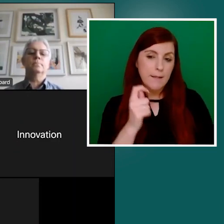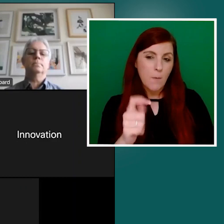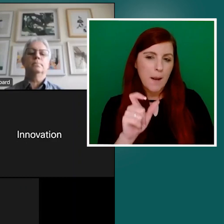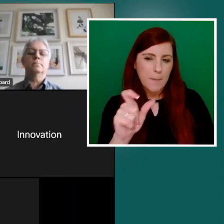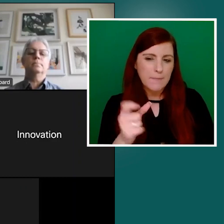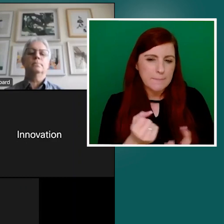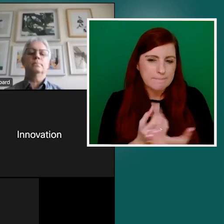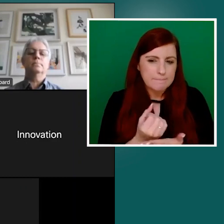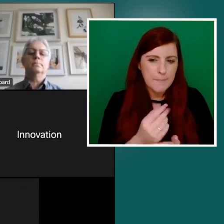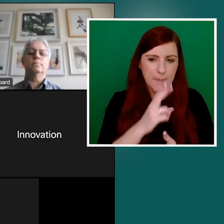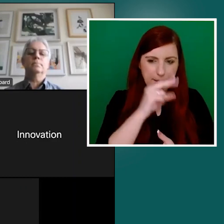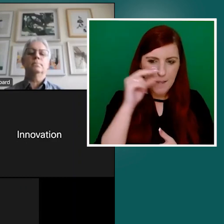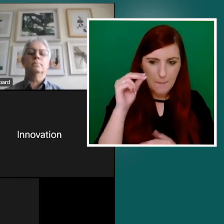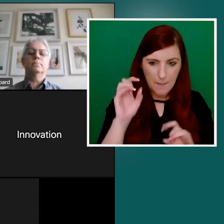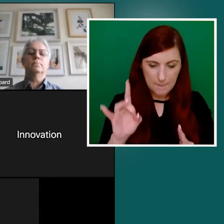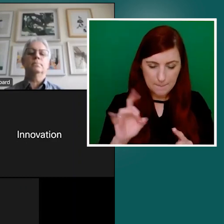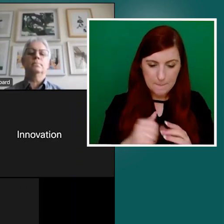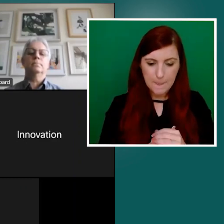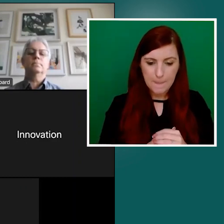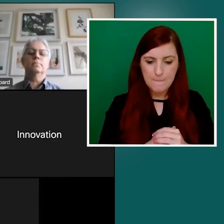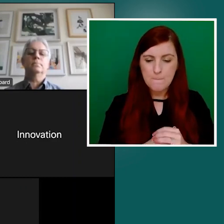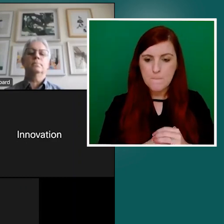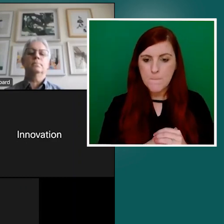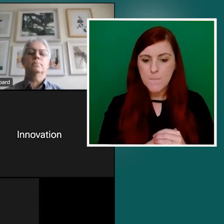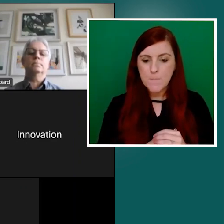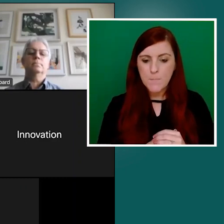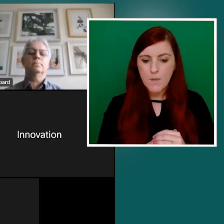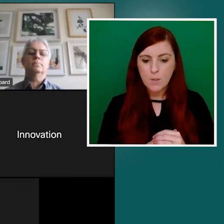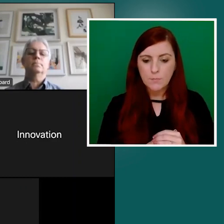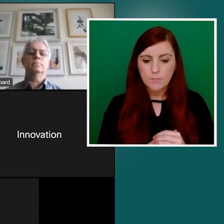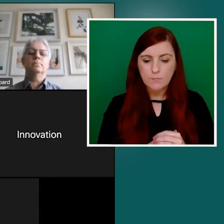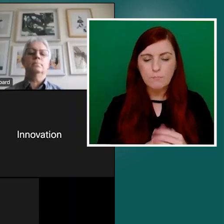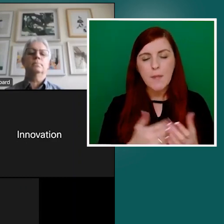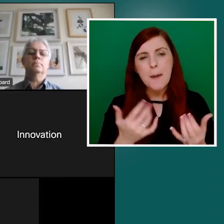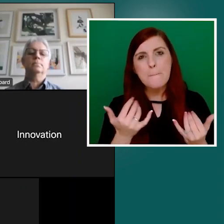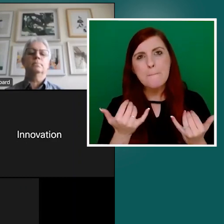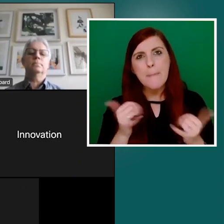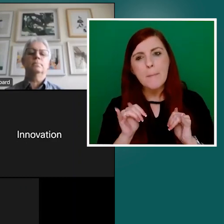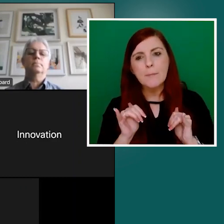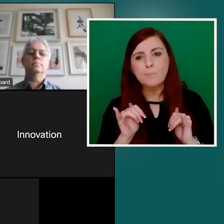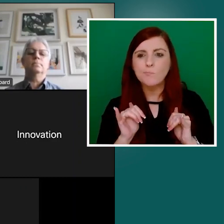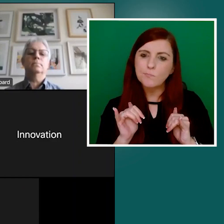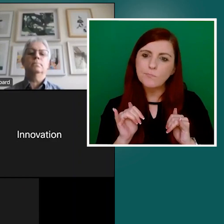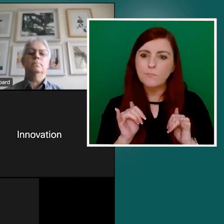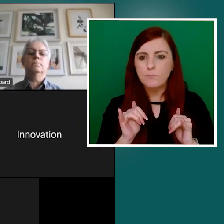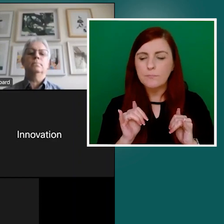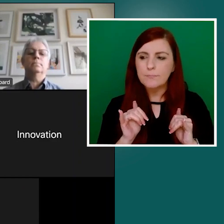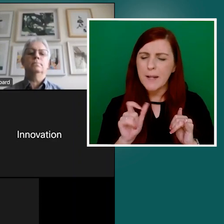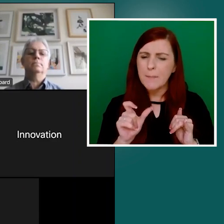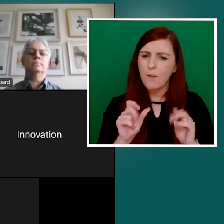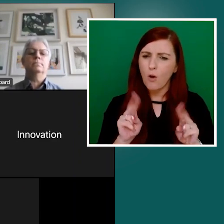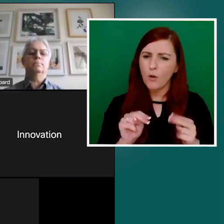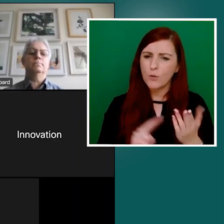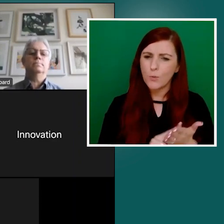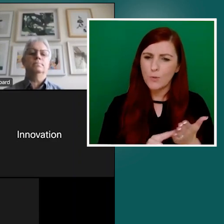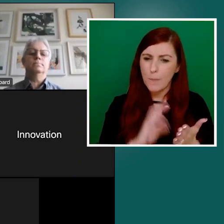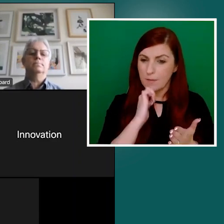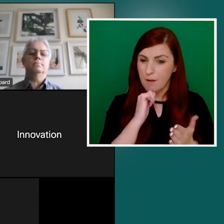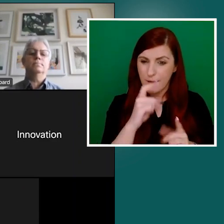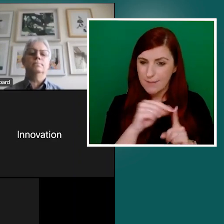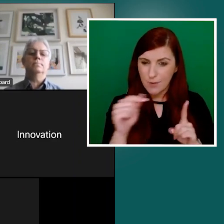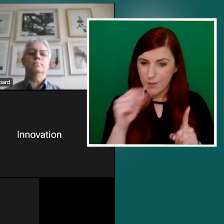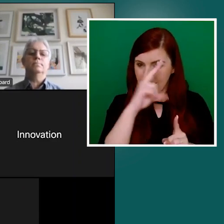and it might seem somewhat unusual because it's not digital, but it highlights the alternative